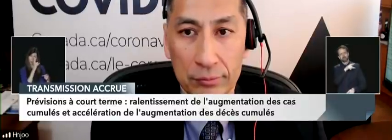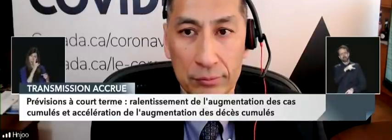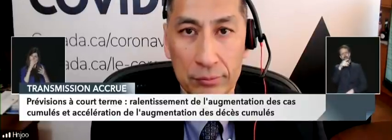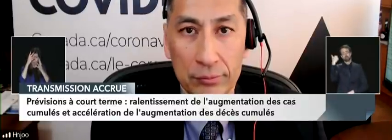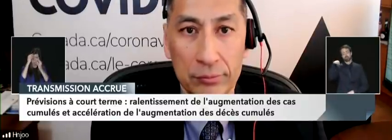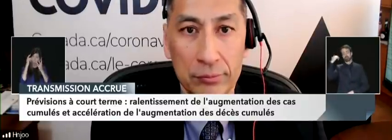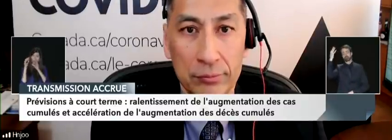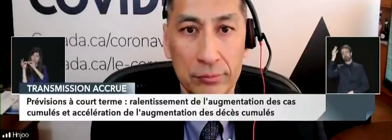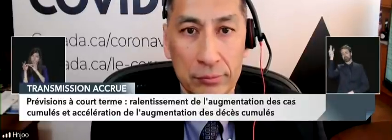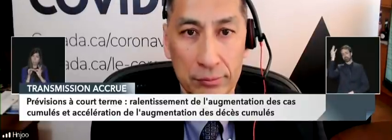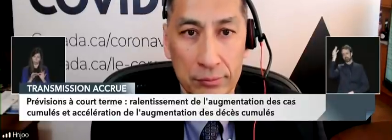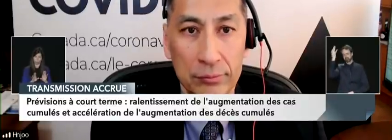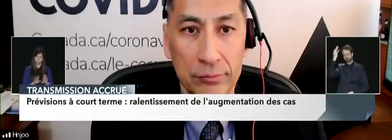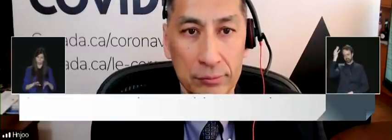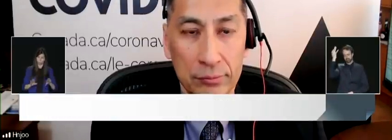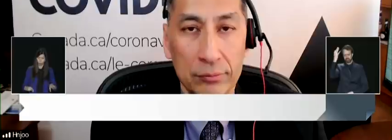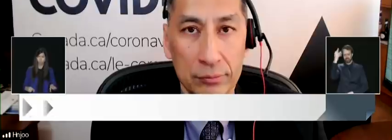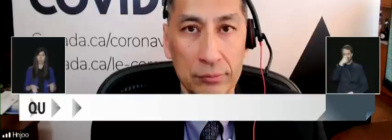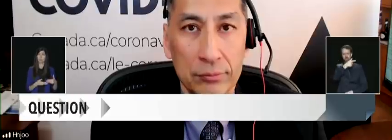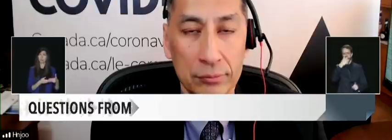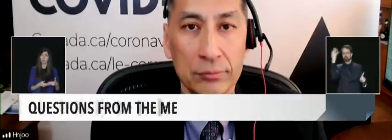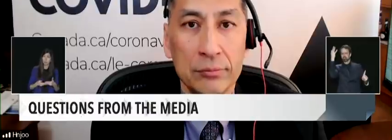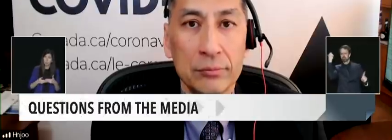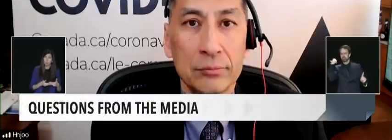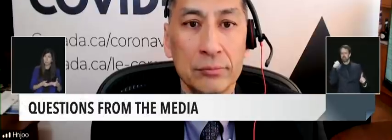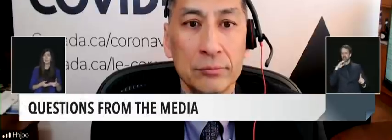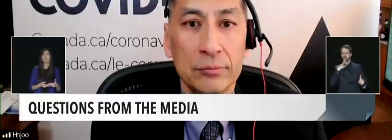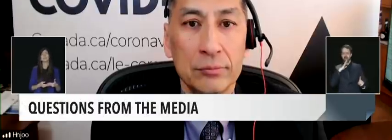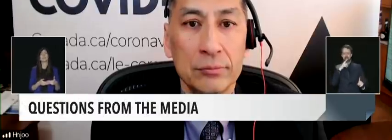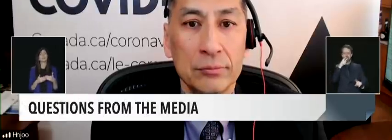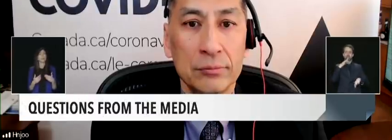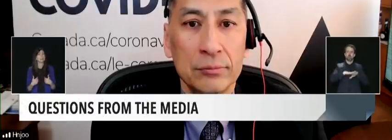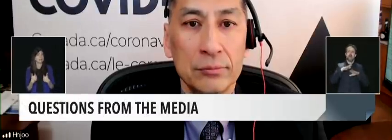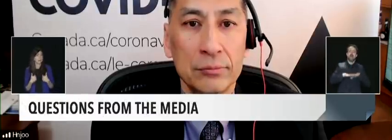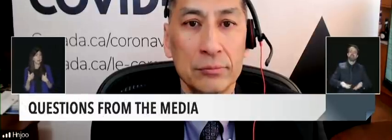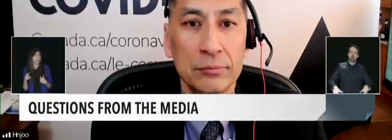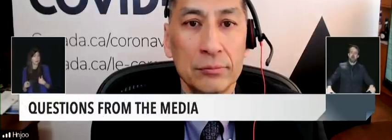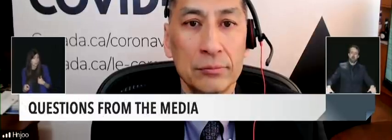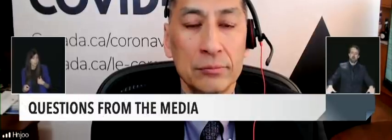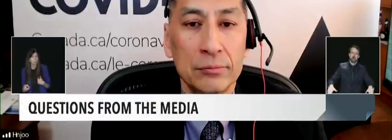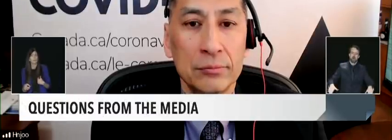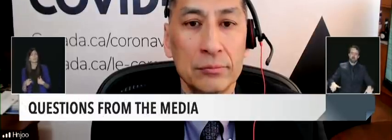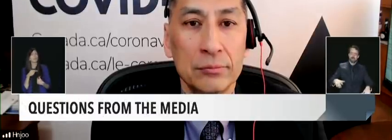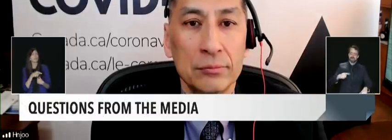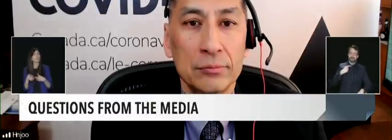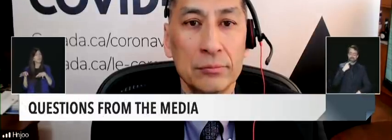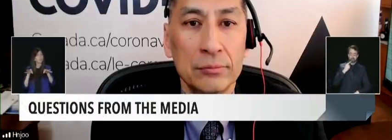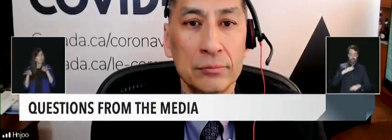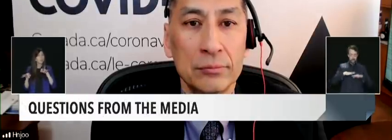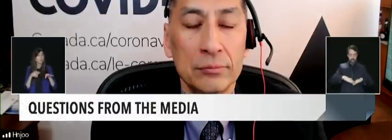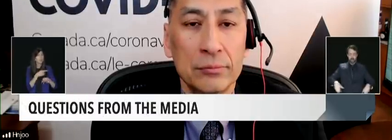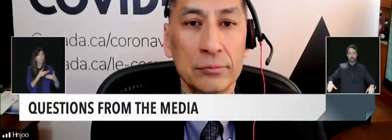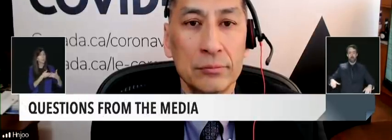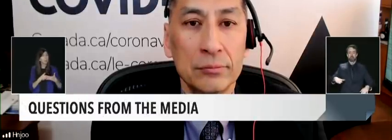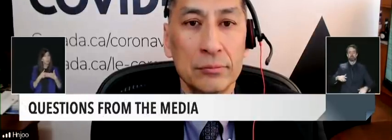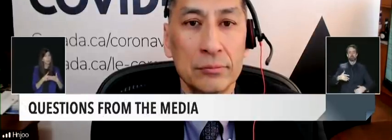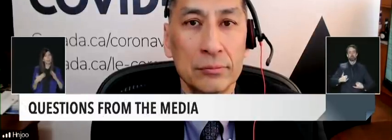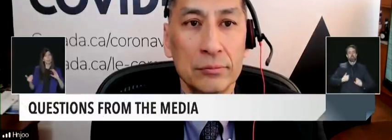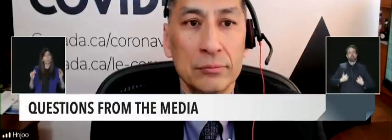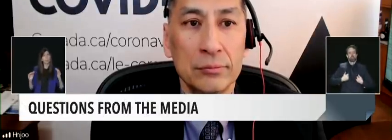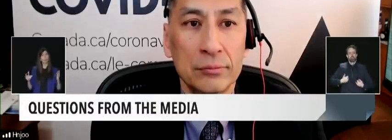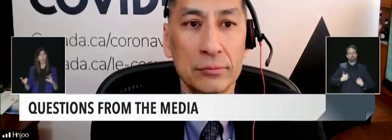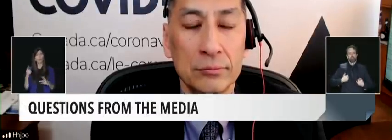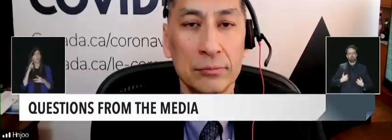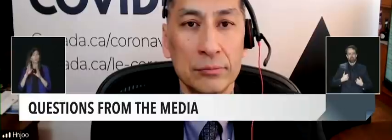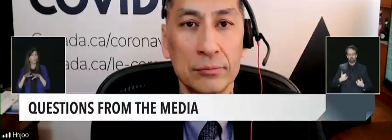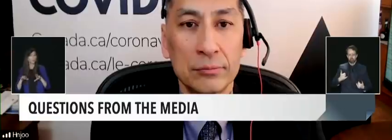infants being seven times more likely to be hospitalized than children under five. I'm wondering if you can shed more light on what we